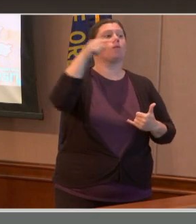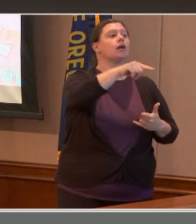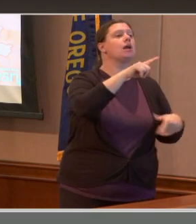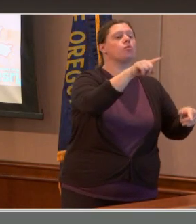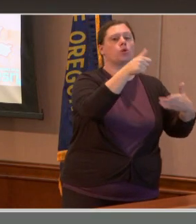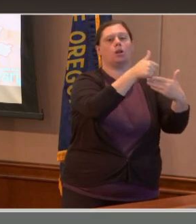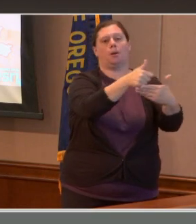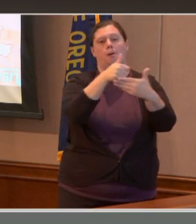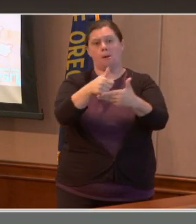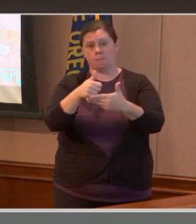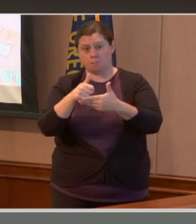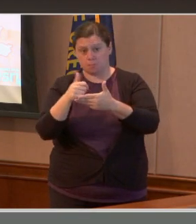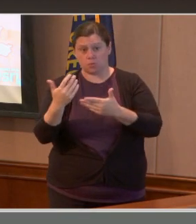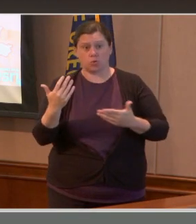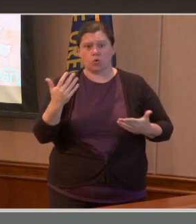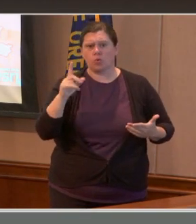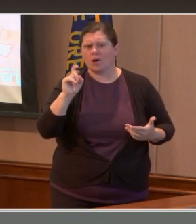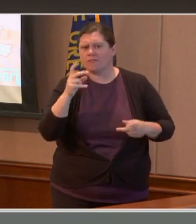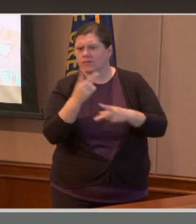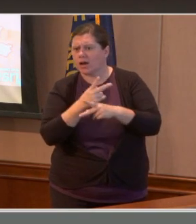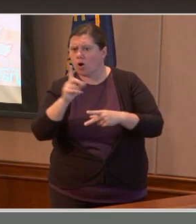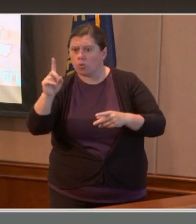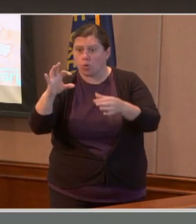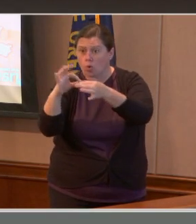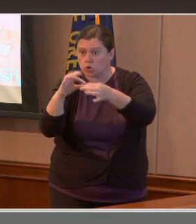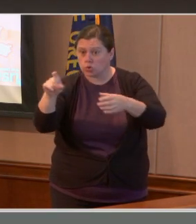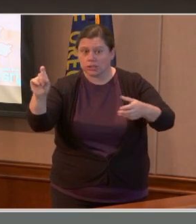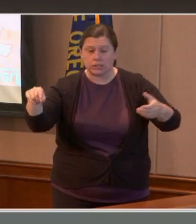during what we call the re-entry stage.